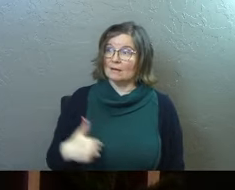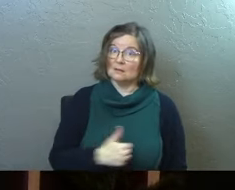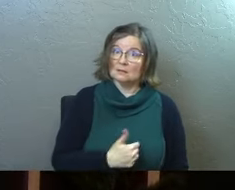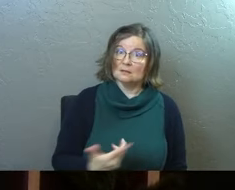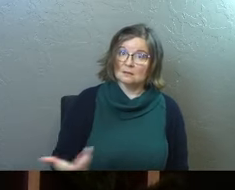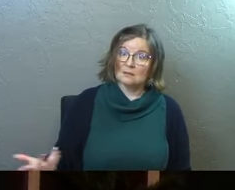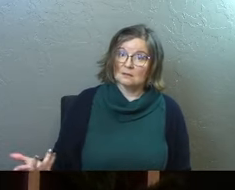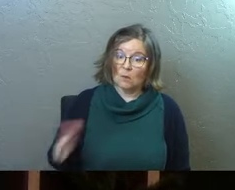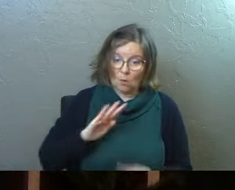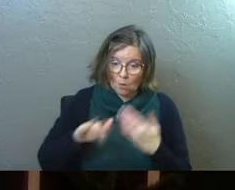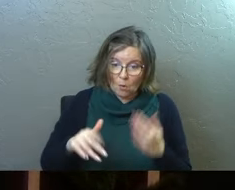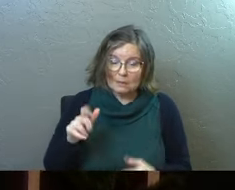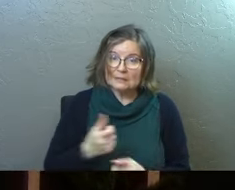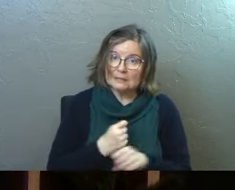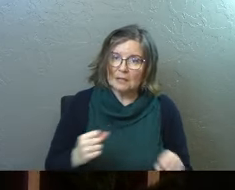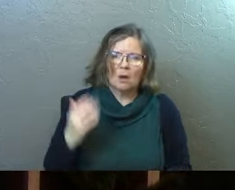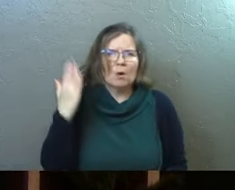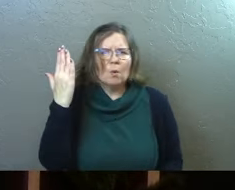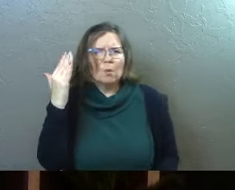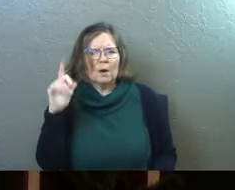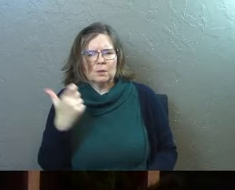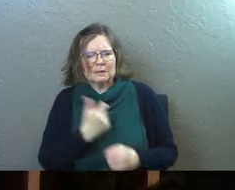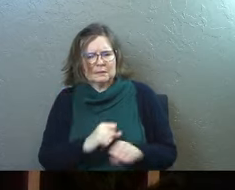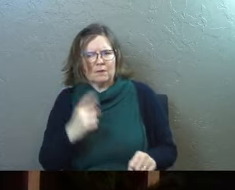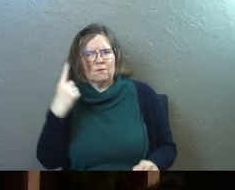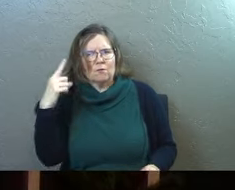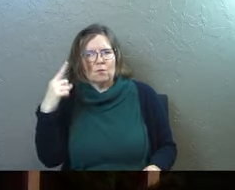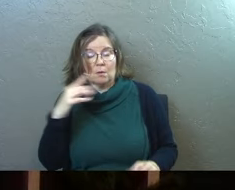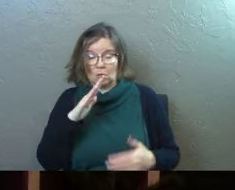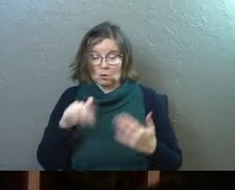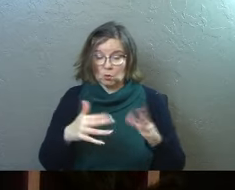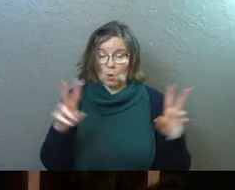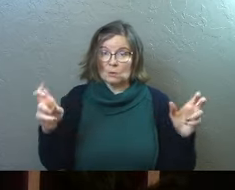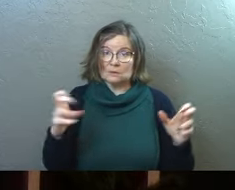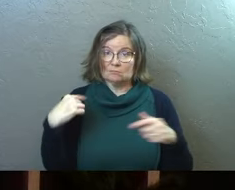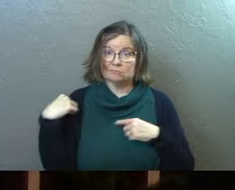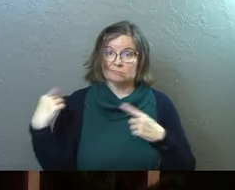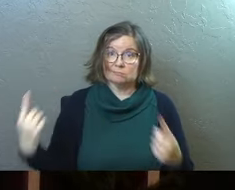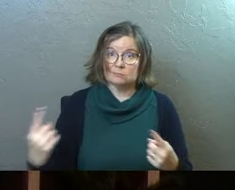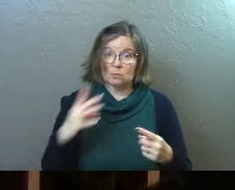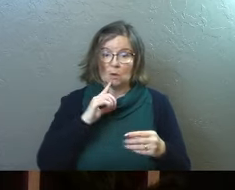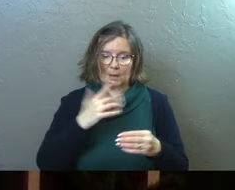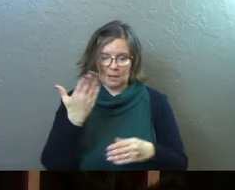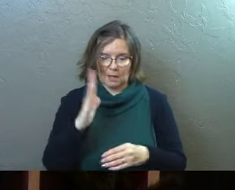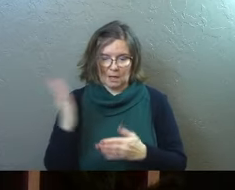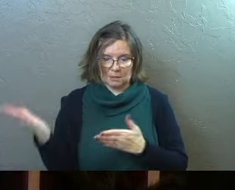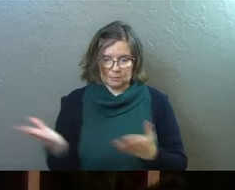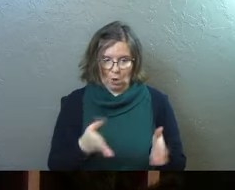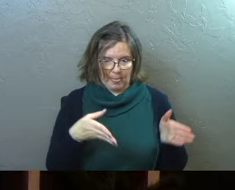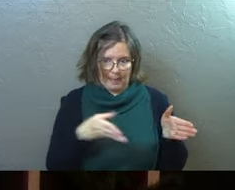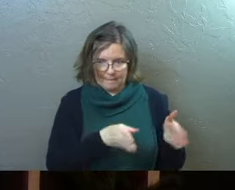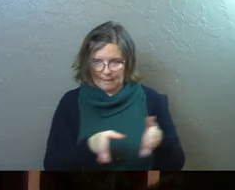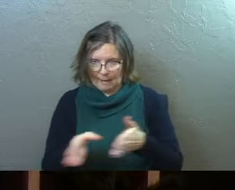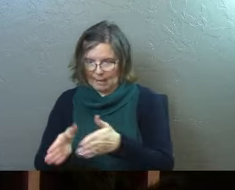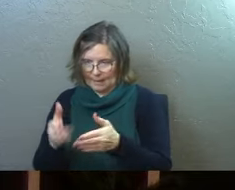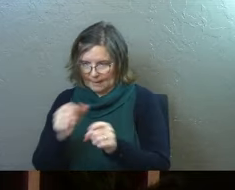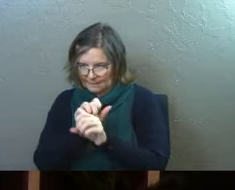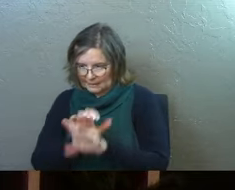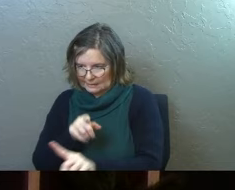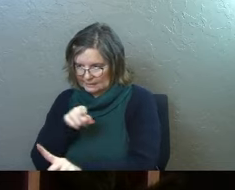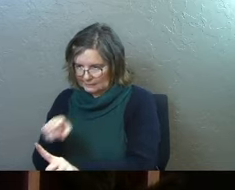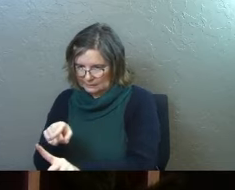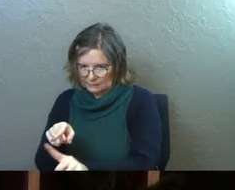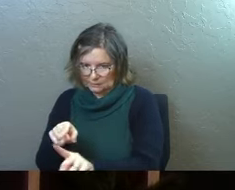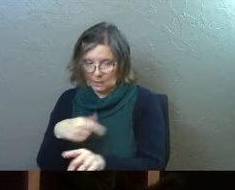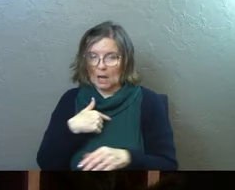Us. We all need saving. Why do we need saving? Well, this whole series we've been talking about, God has brought this path of peace to us. And it's